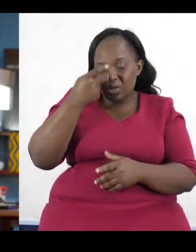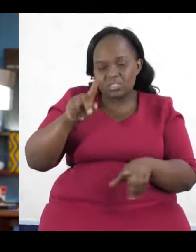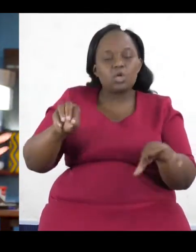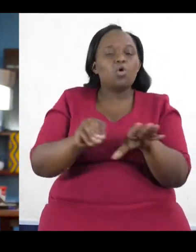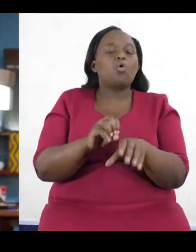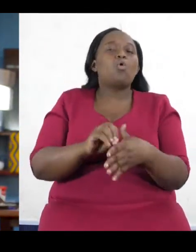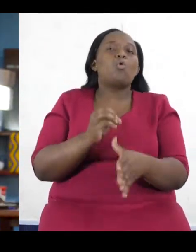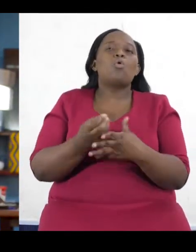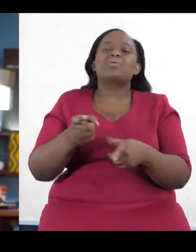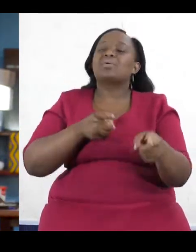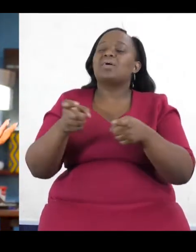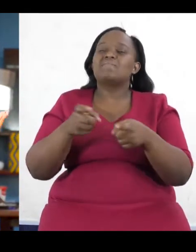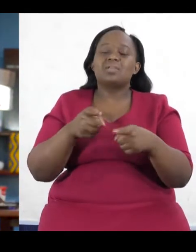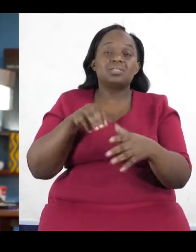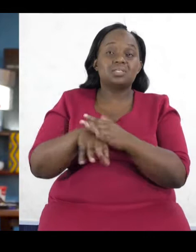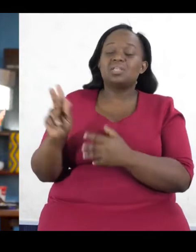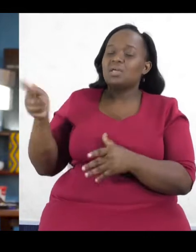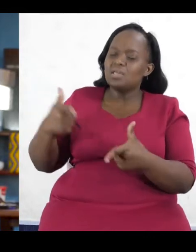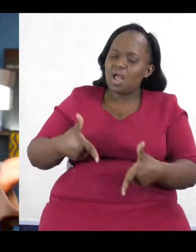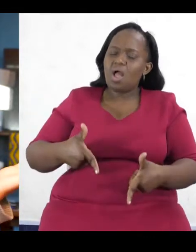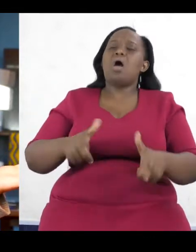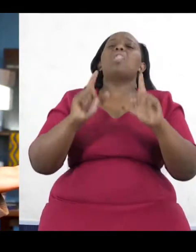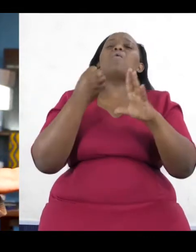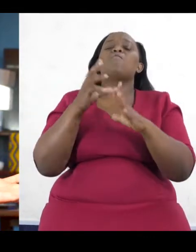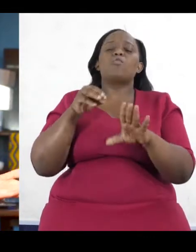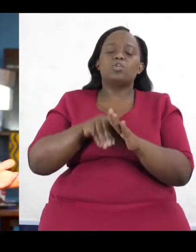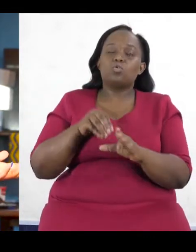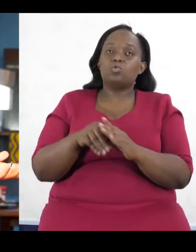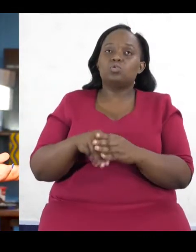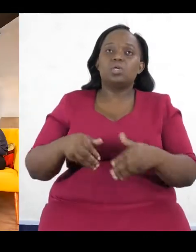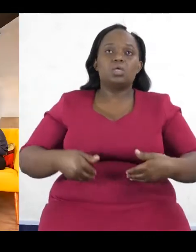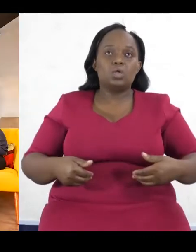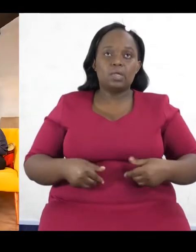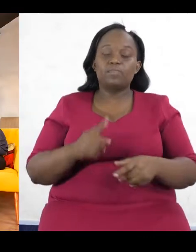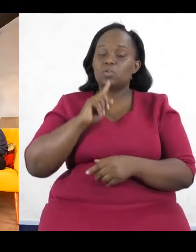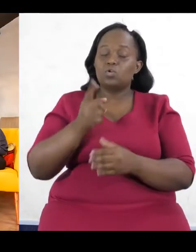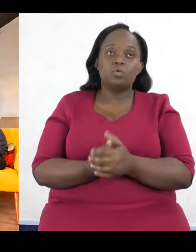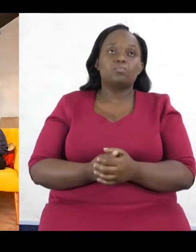governance framework within Kenya allow for the inclusion of young people?